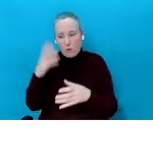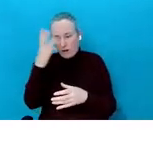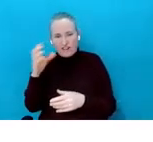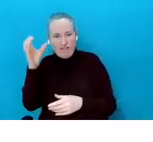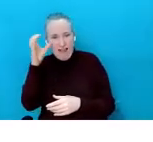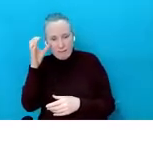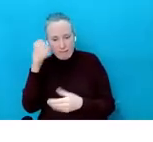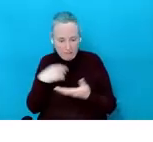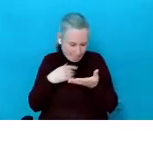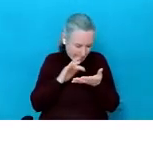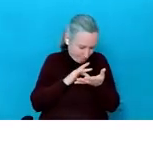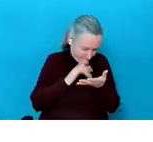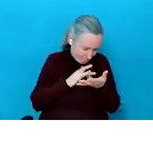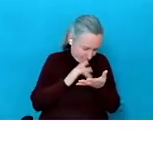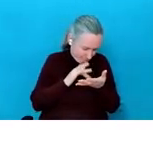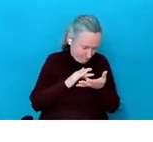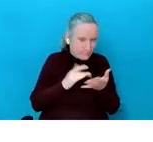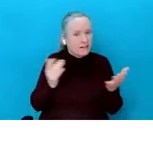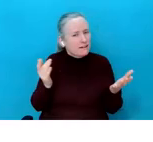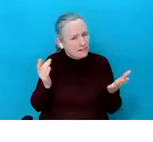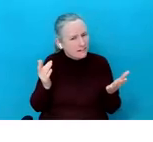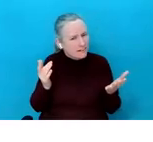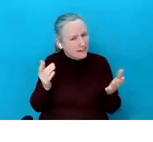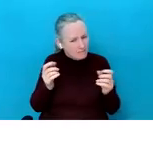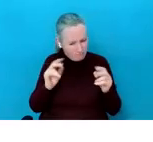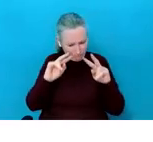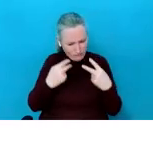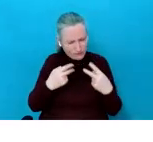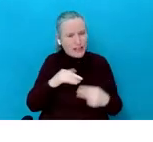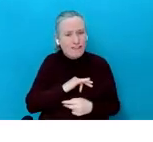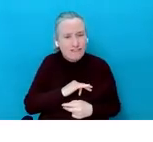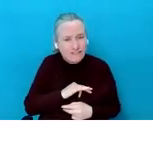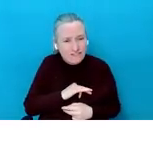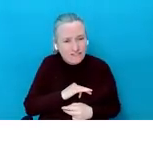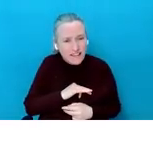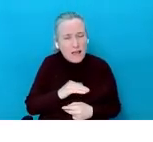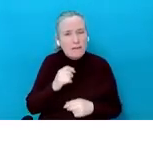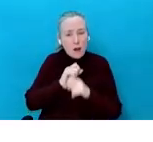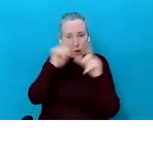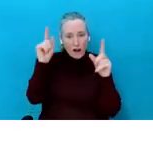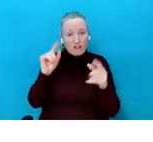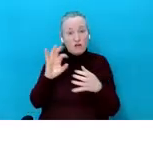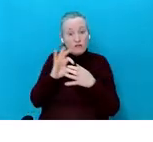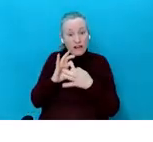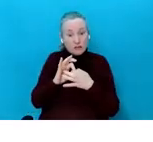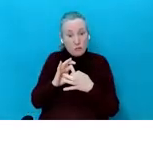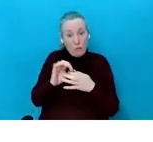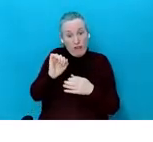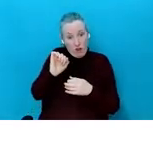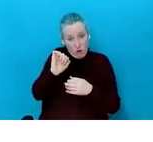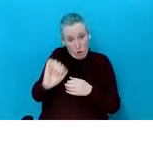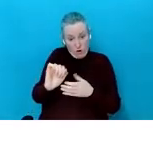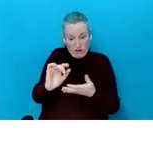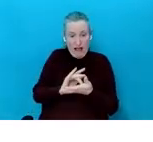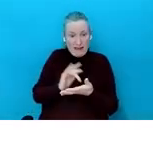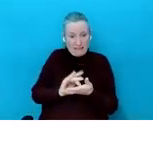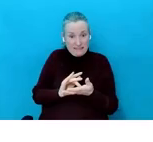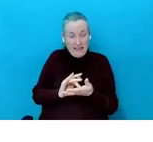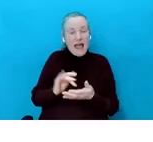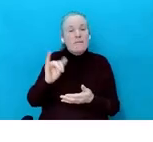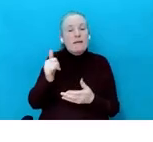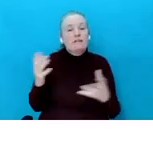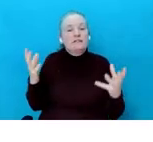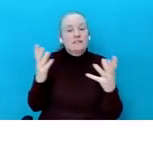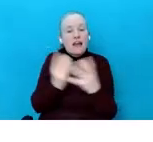whatever it is. Be conscious of it, have a look, be mindful of your own relationship with your device, you know, and maybe together it's an